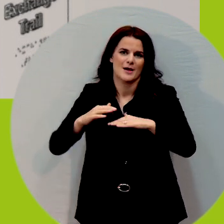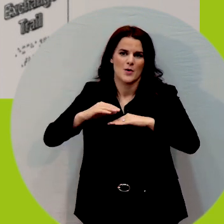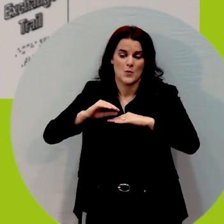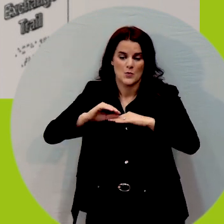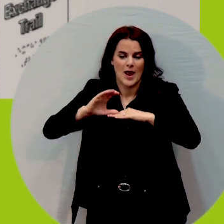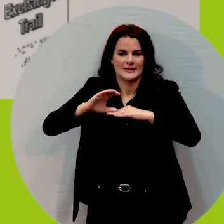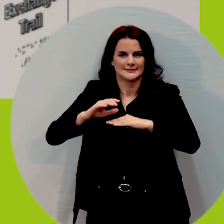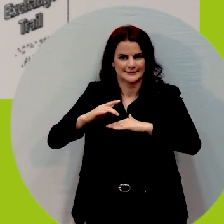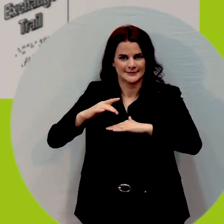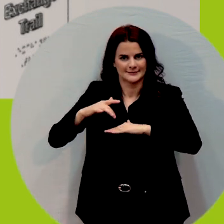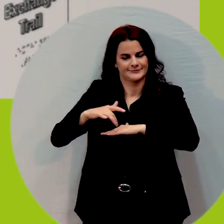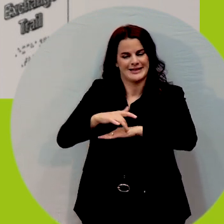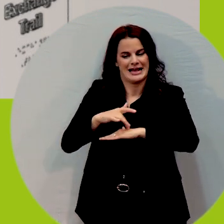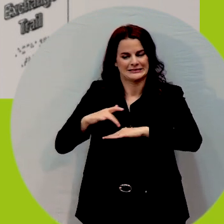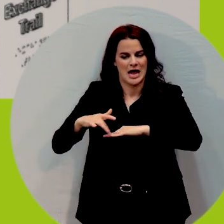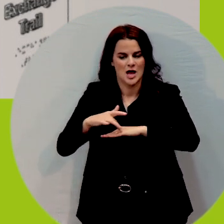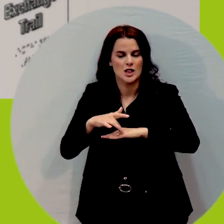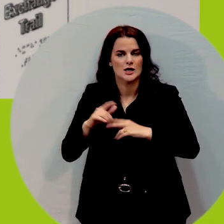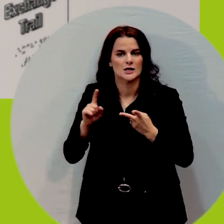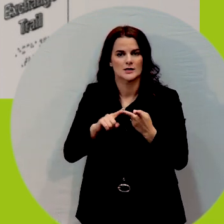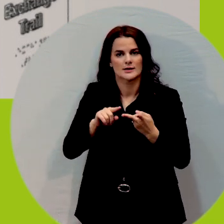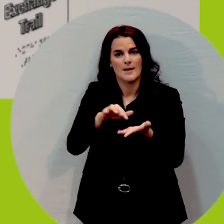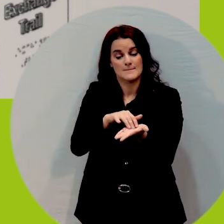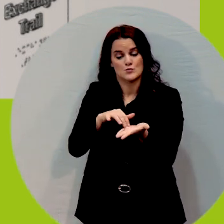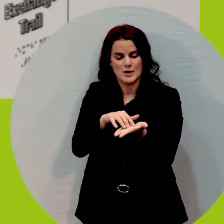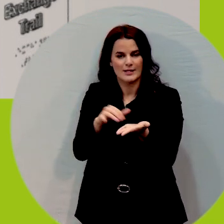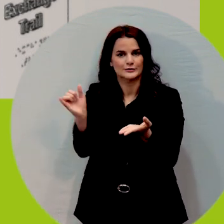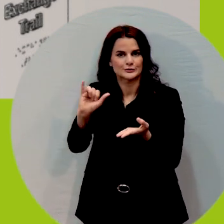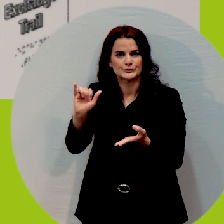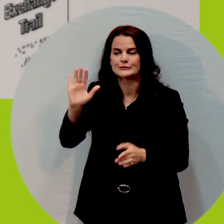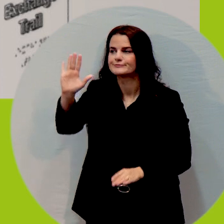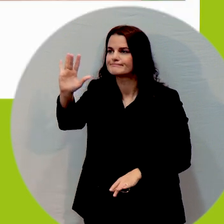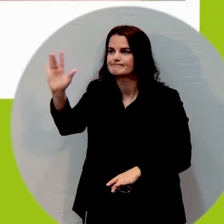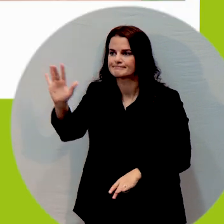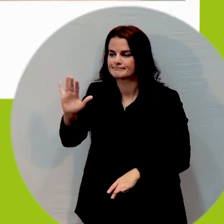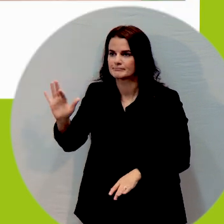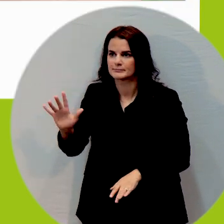braille as well let's not exclude anybody